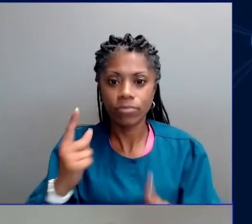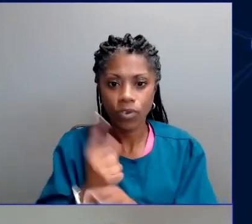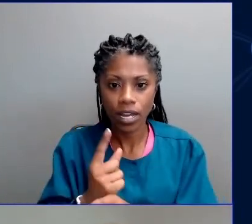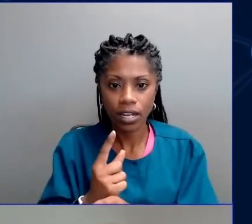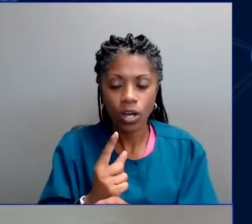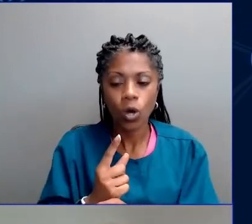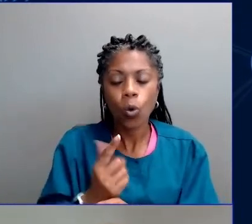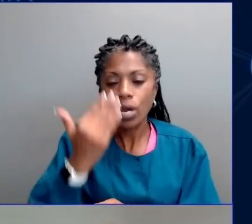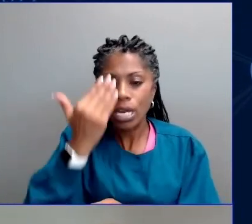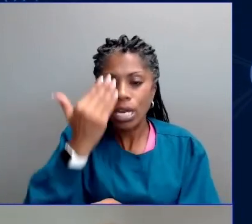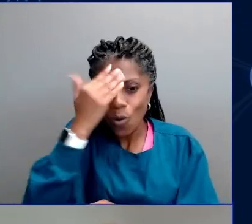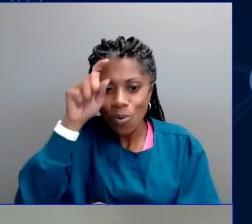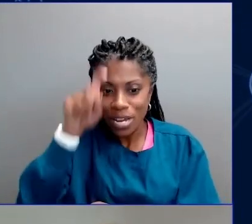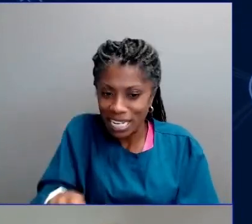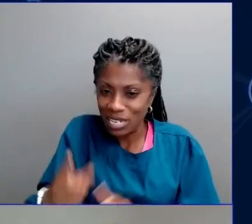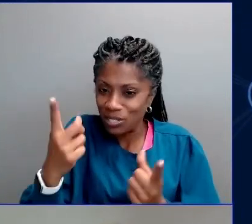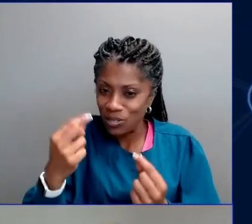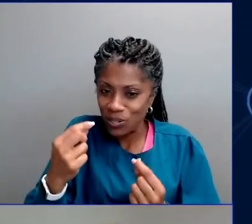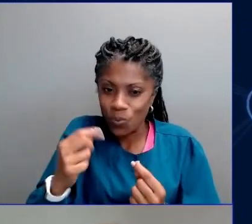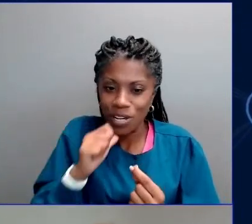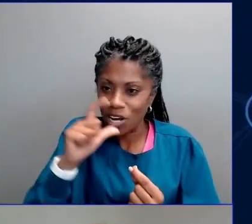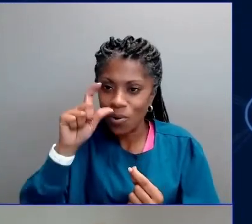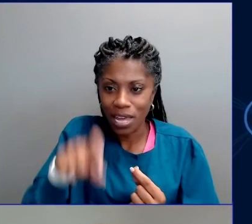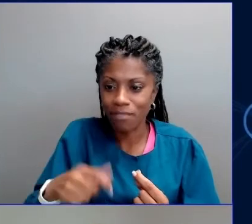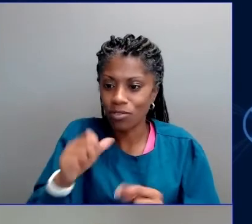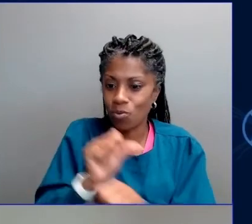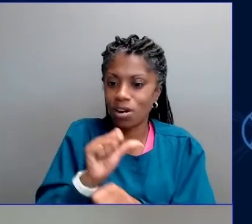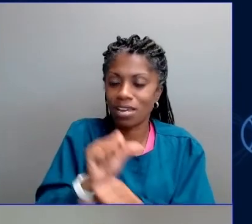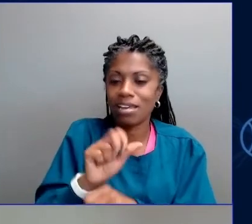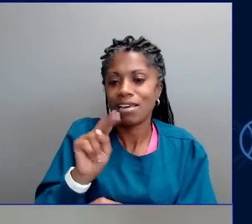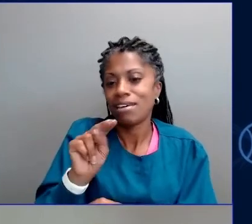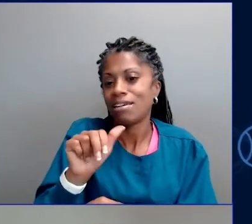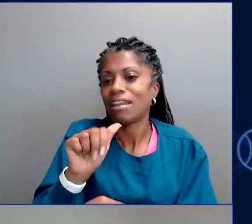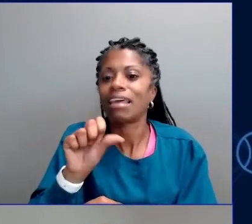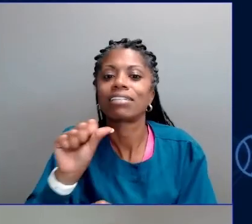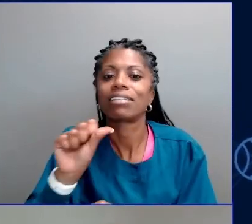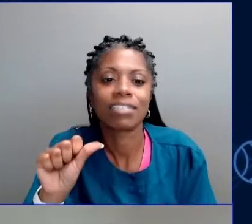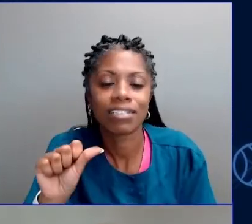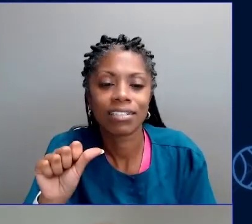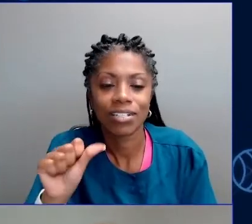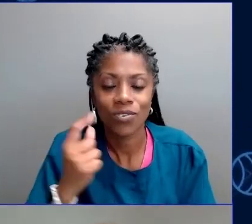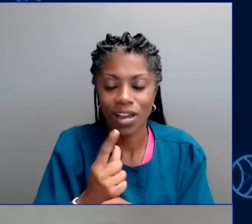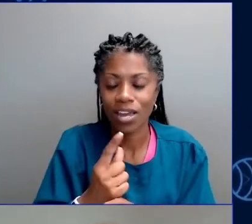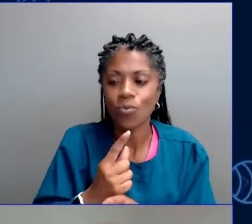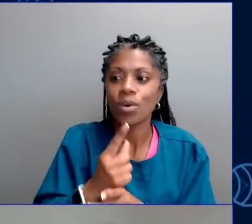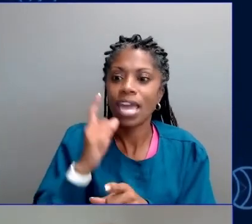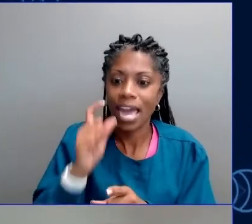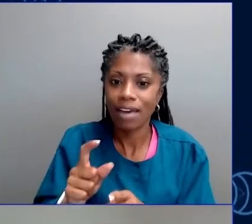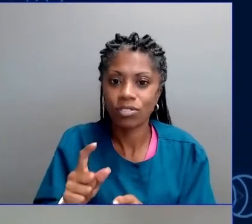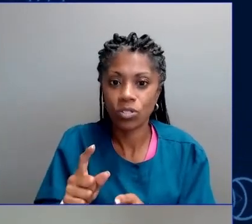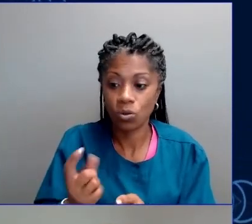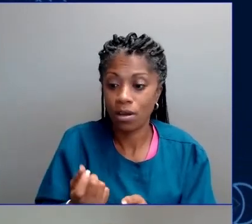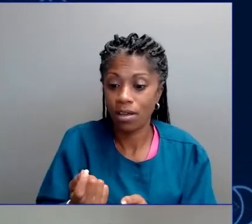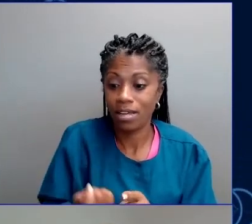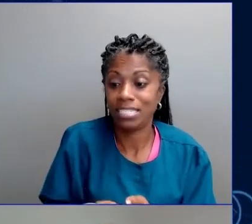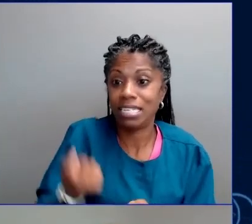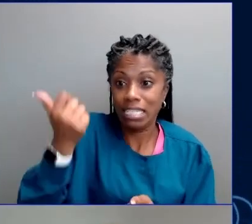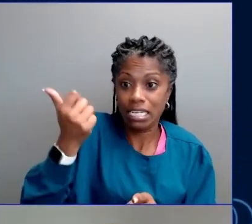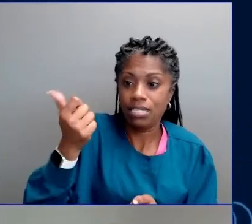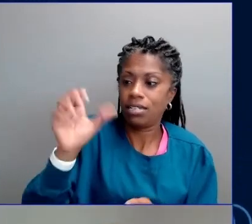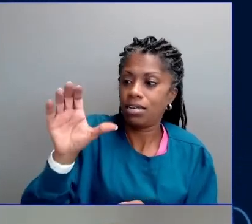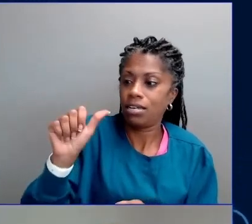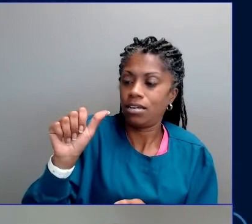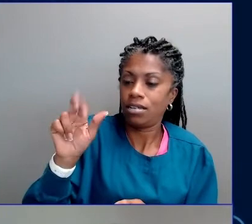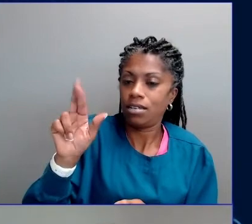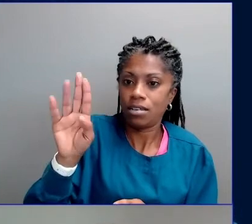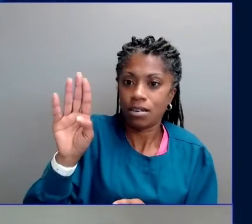It's not rocket science. We need to stop putting carbon into the atmosphere. We need to take carbon out of the atmosphere. And